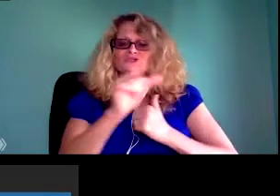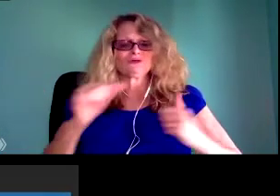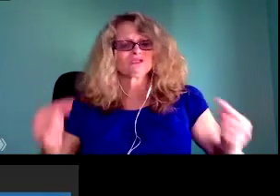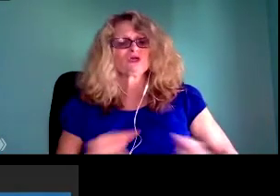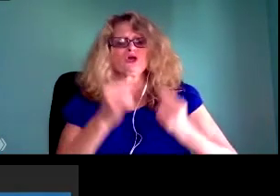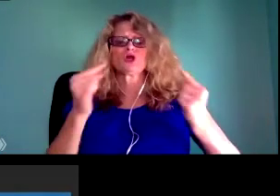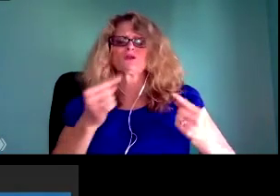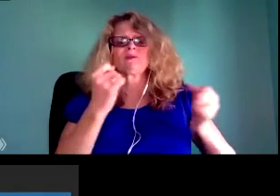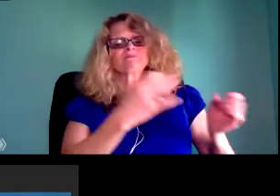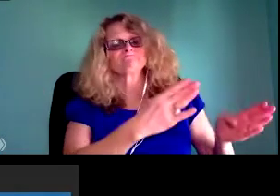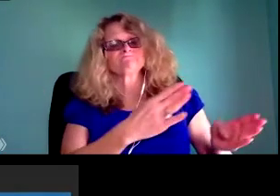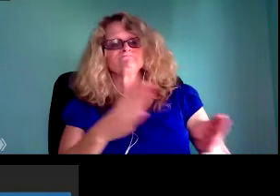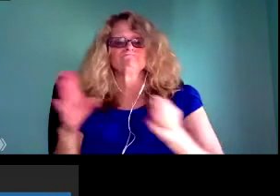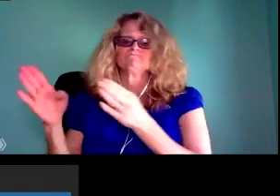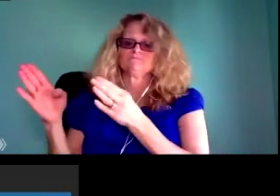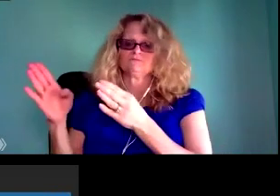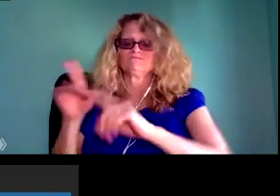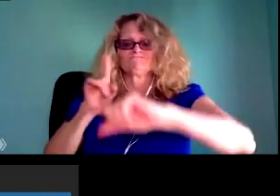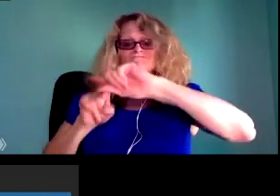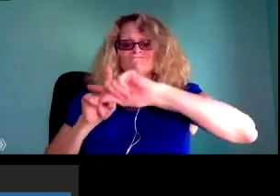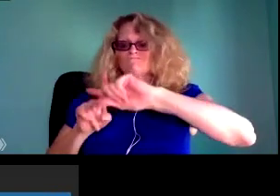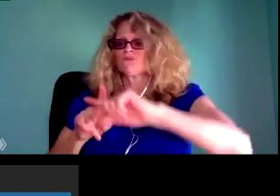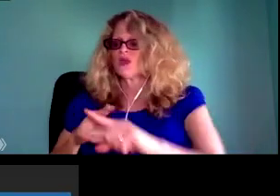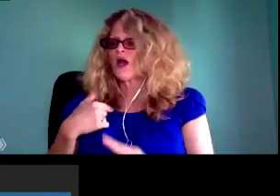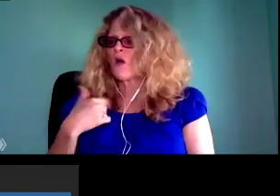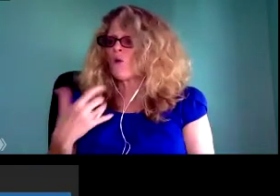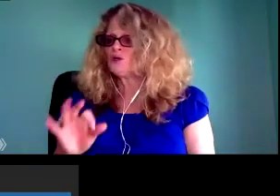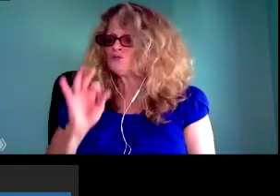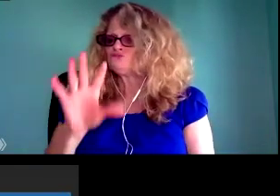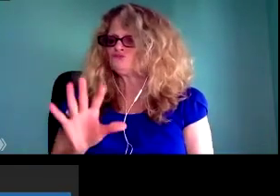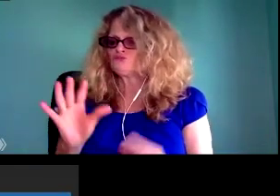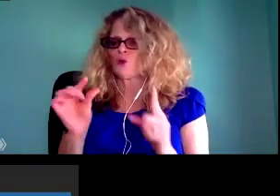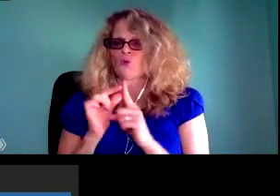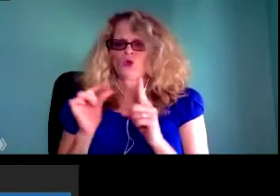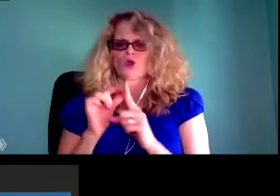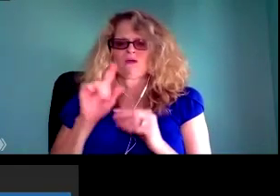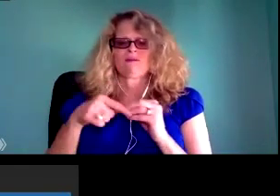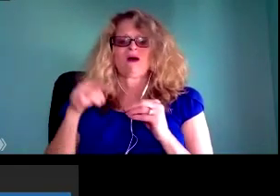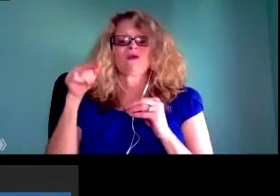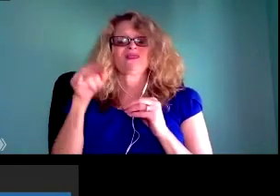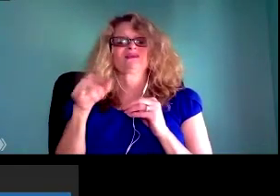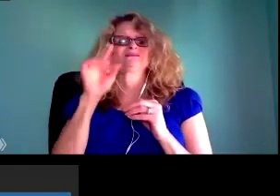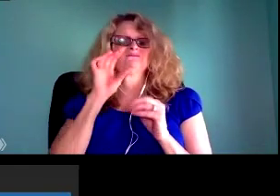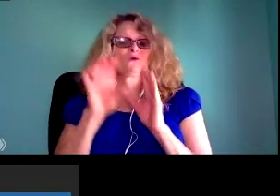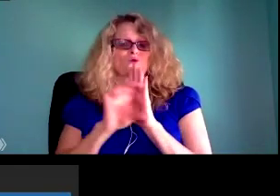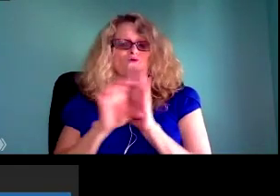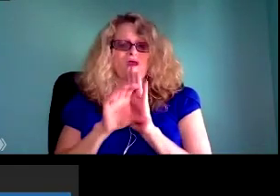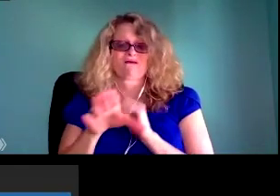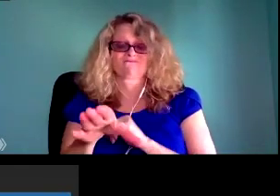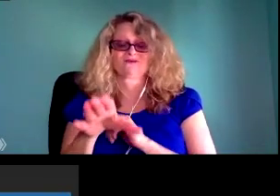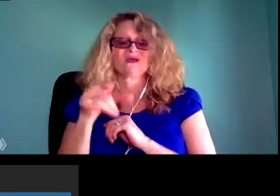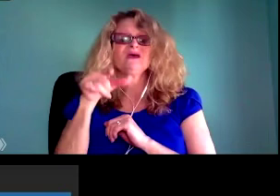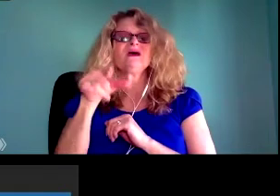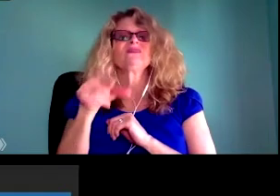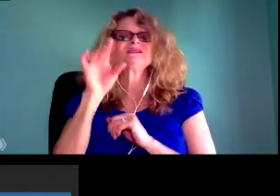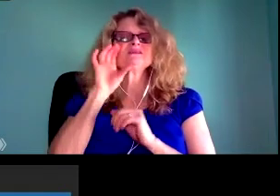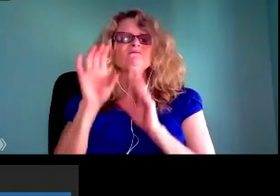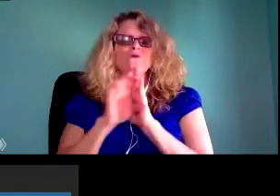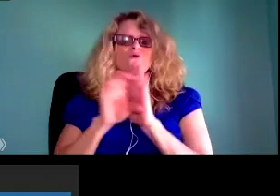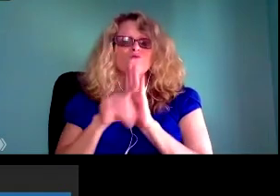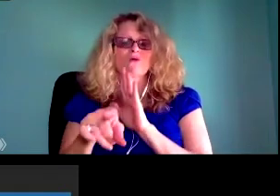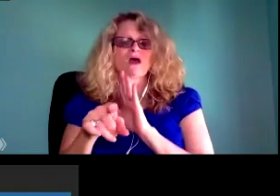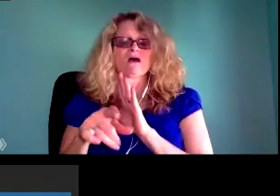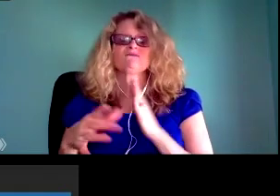digital and to have everything be digitally networked and the way in which we think about knowledge and